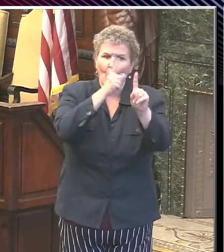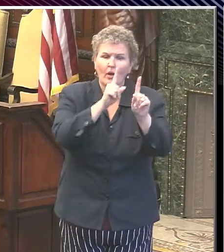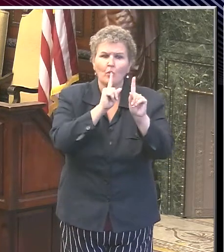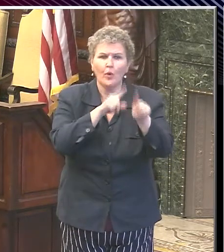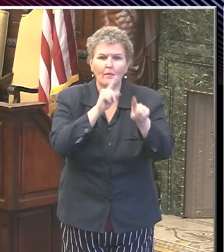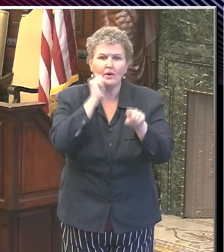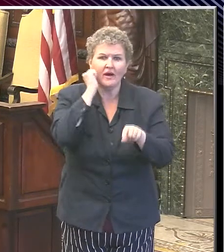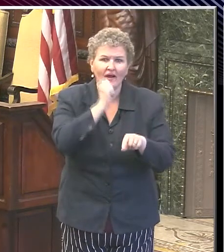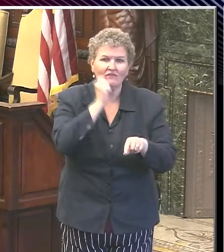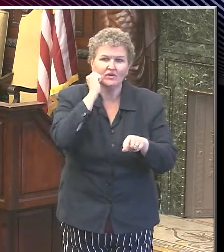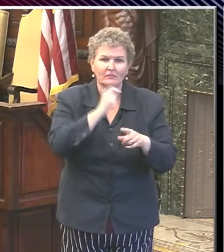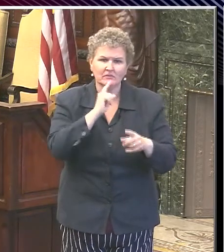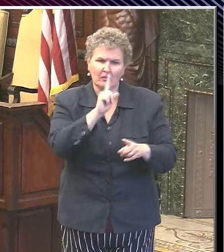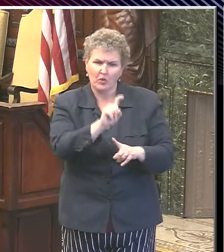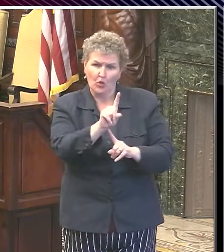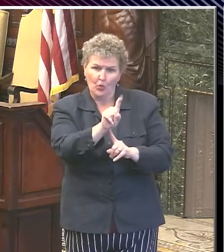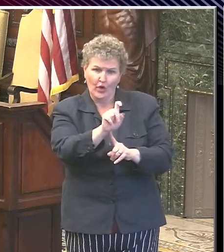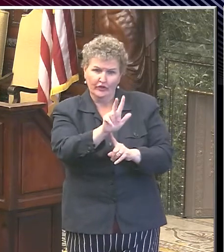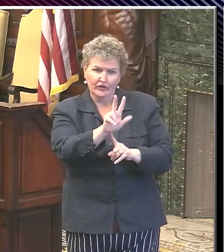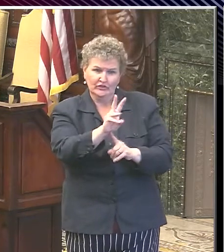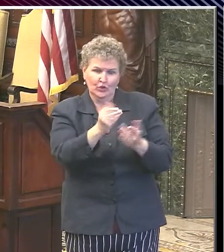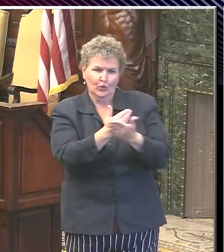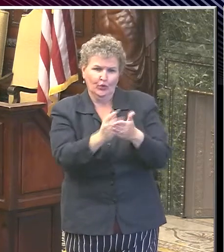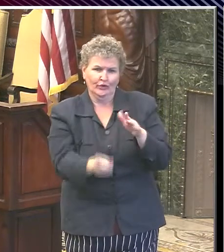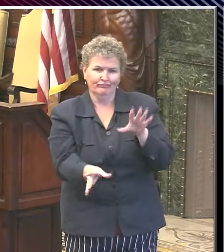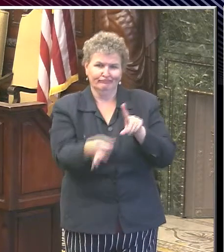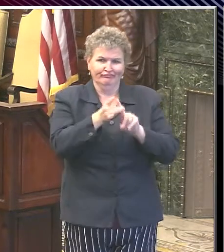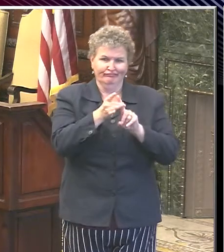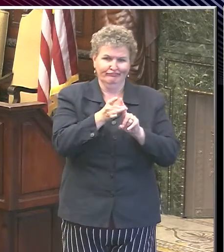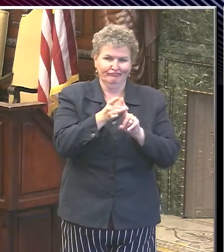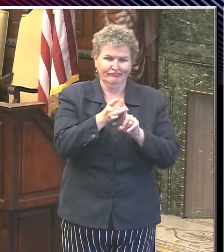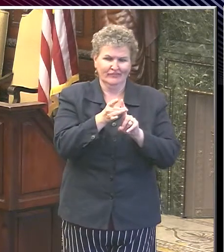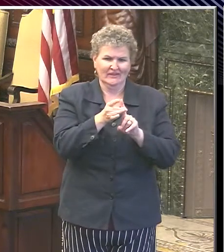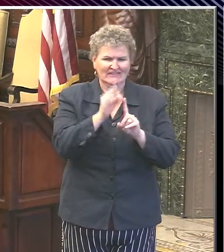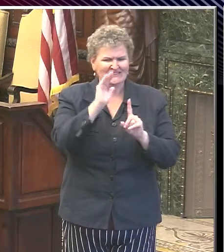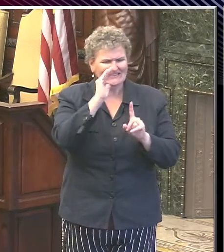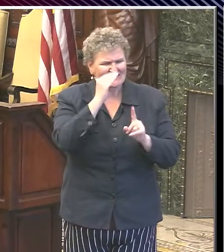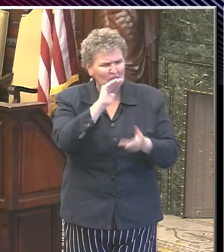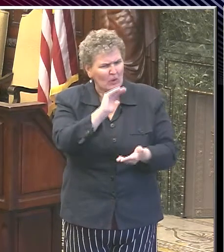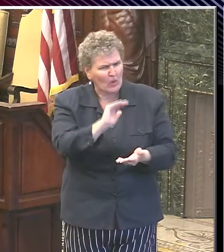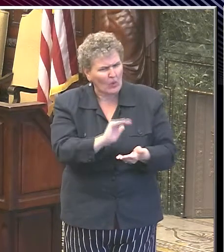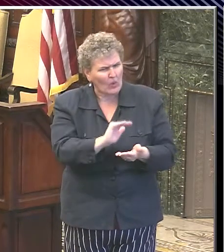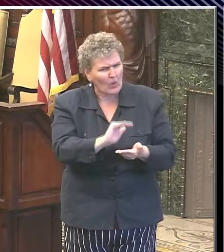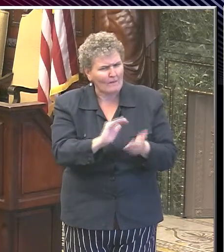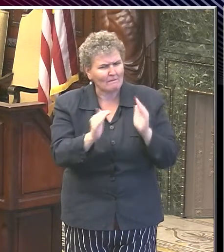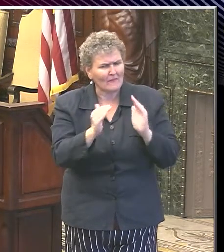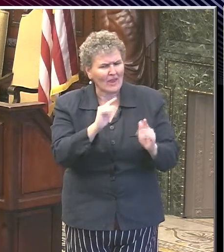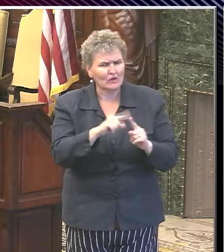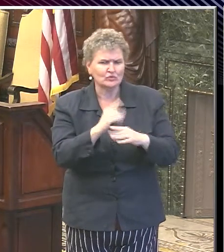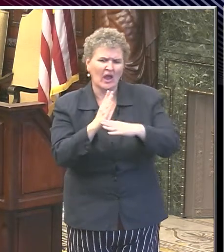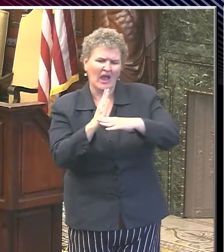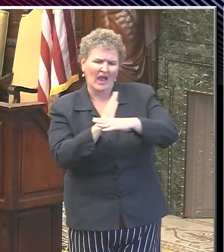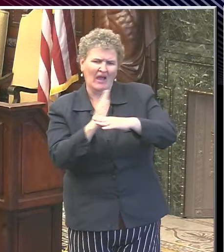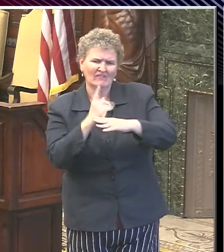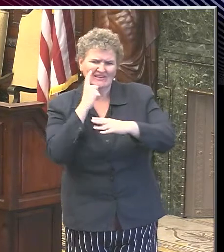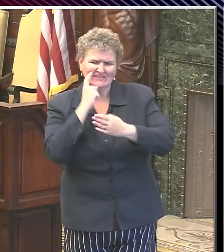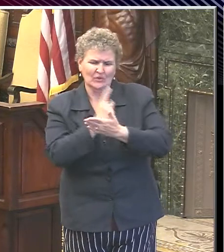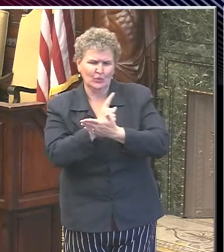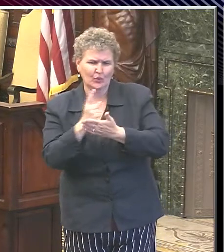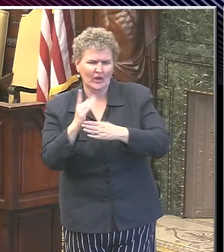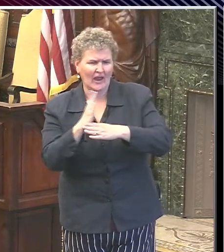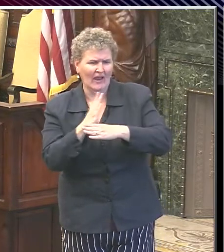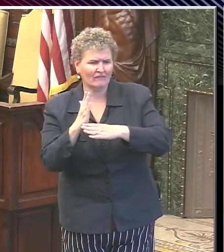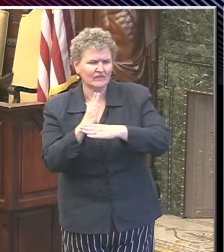136 cases per day, that seems lower than like the average for the last week. Do you expect that to